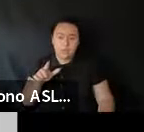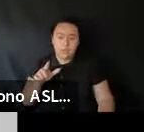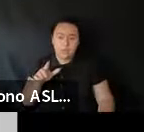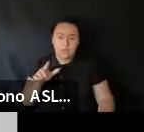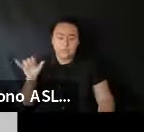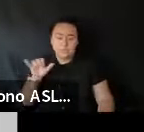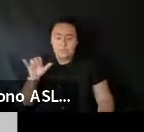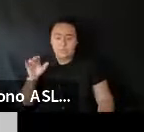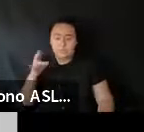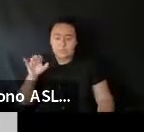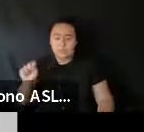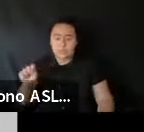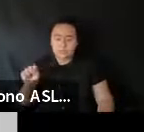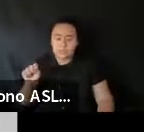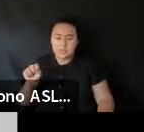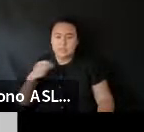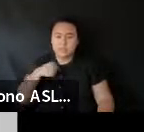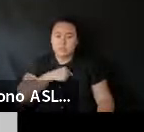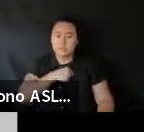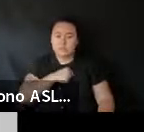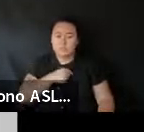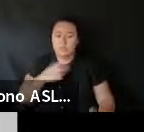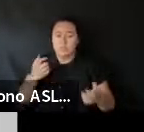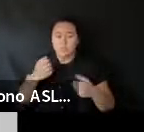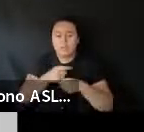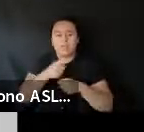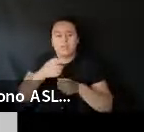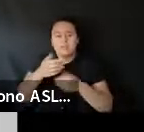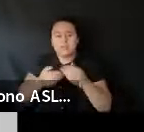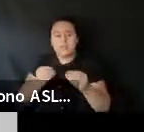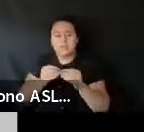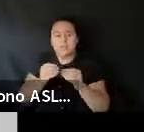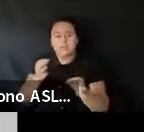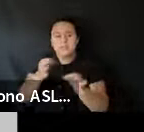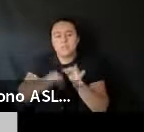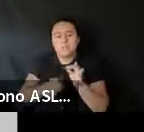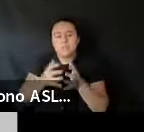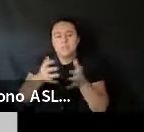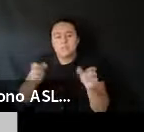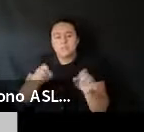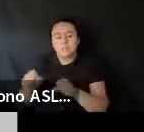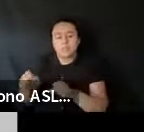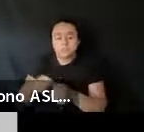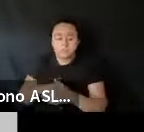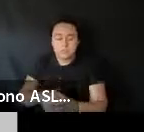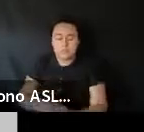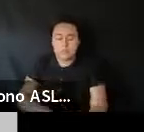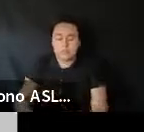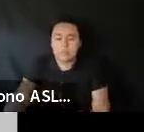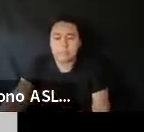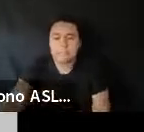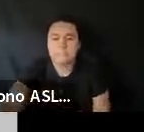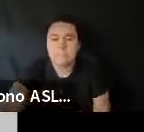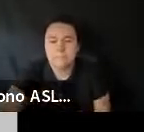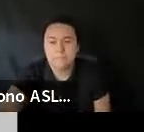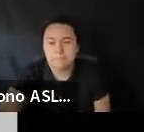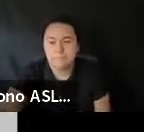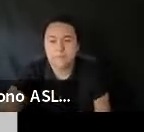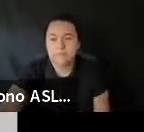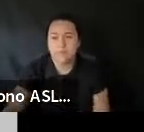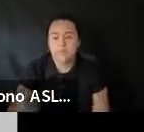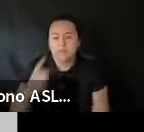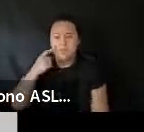Chris. I think we. We've been. We've looked to simplify the process as much as we can. Uh. And I. I feel that we have accomplished that.